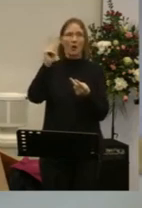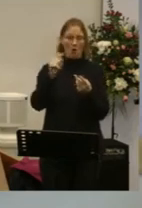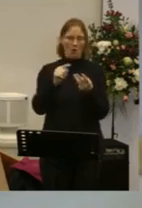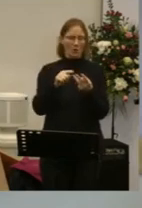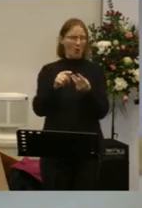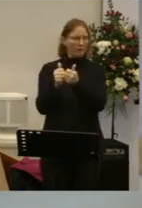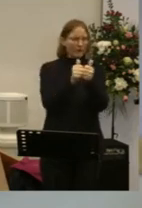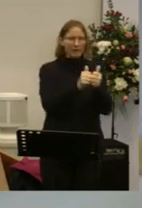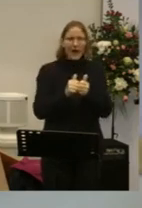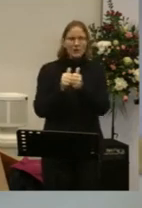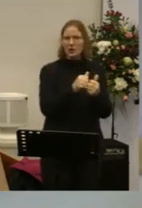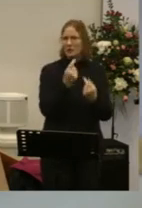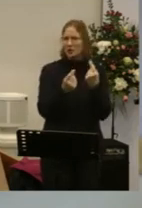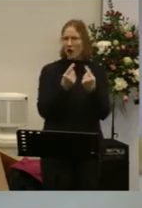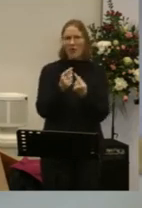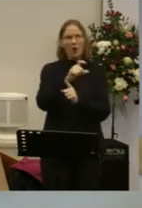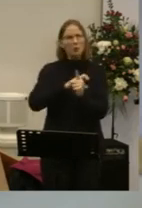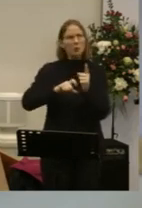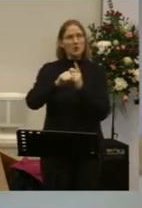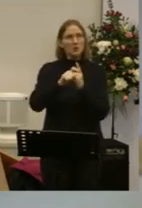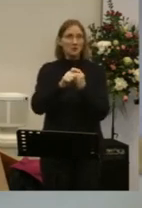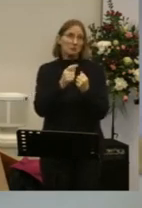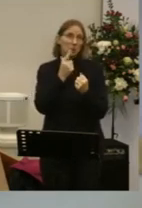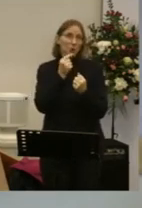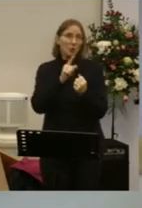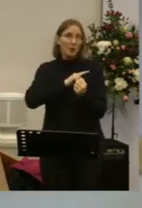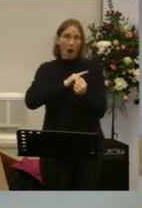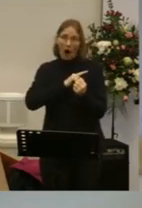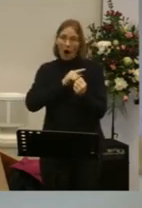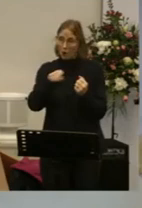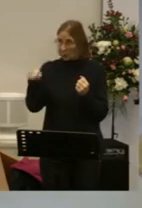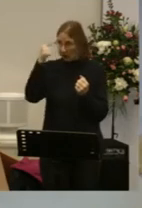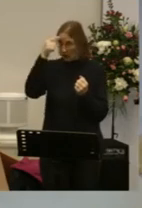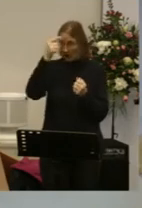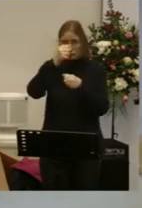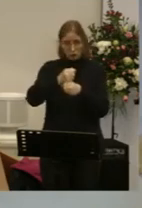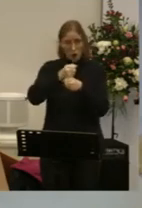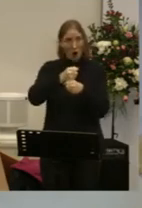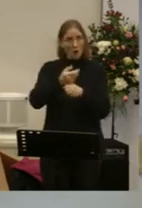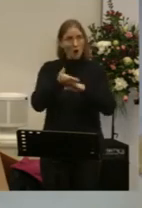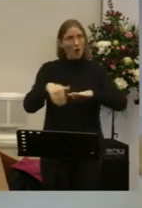with each other as a community And all those things are true and all those things are important But